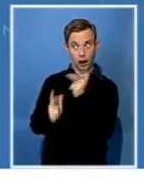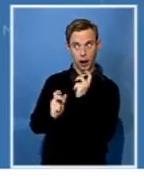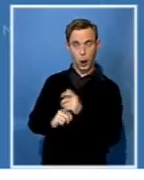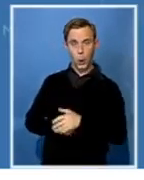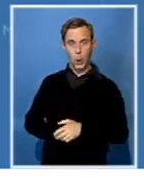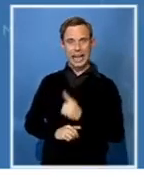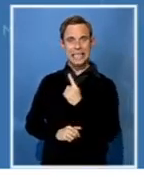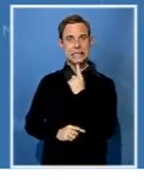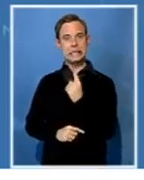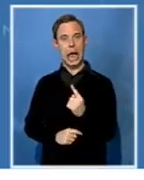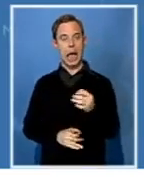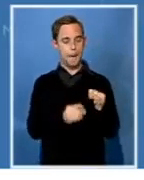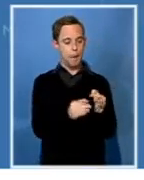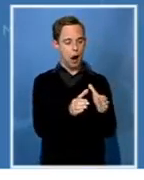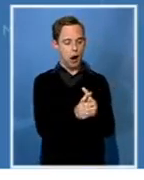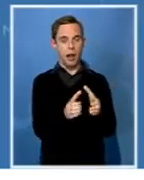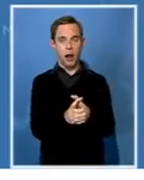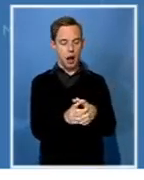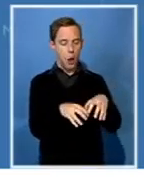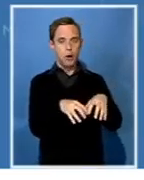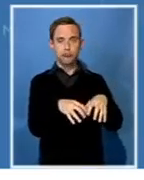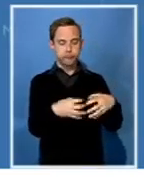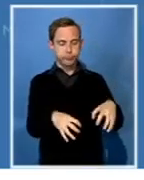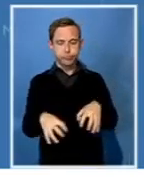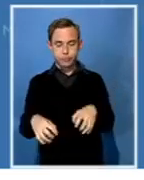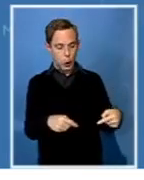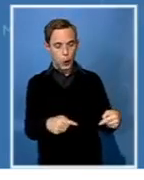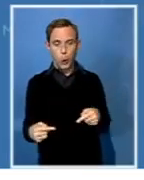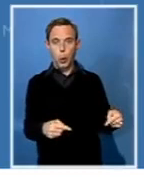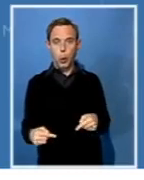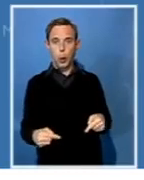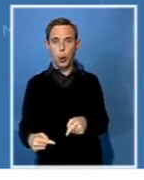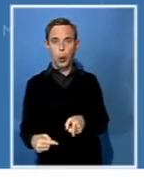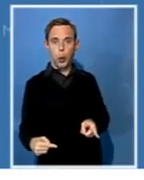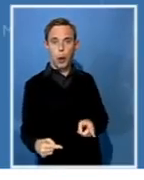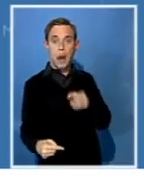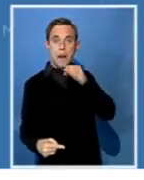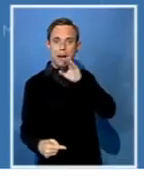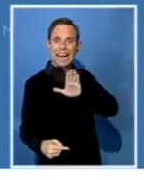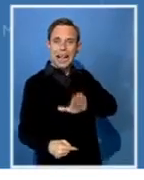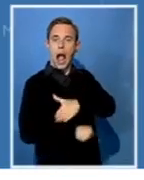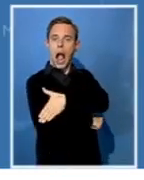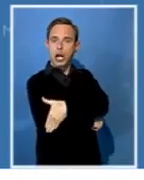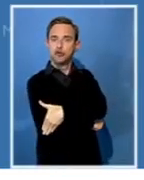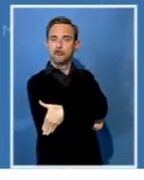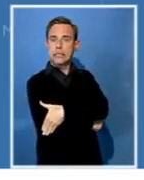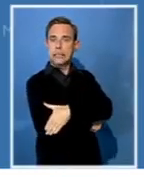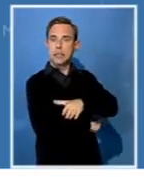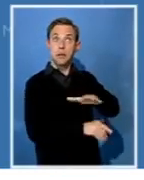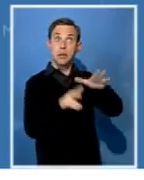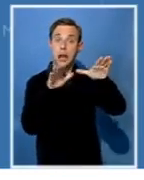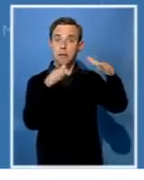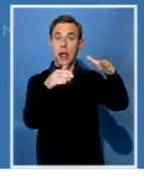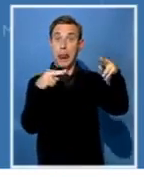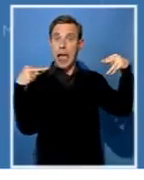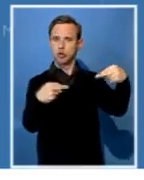party politics, not necessarily national politics. He was talking about the ruling ZANU-PF party. So, it's really clear that